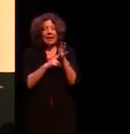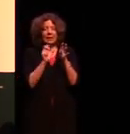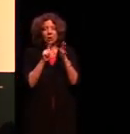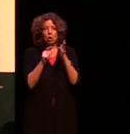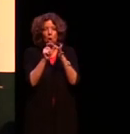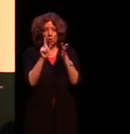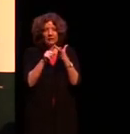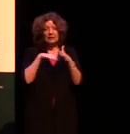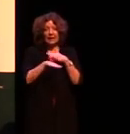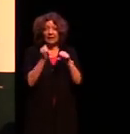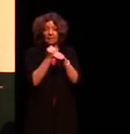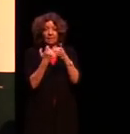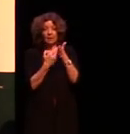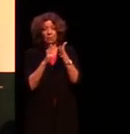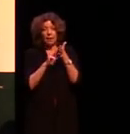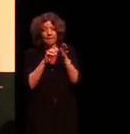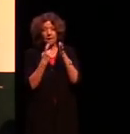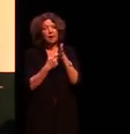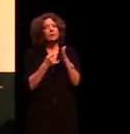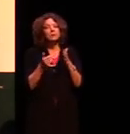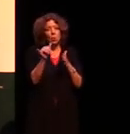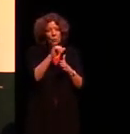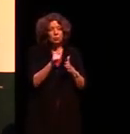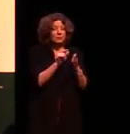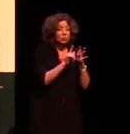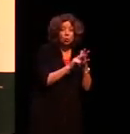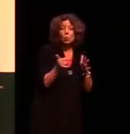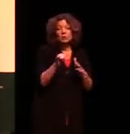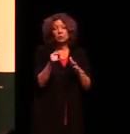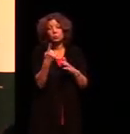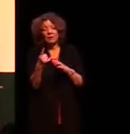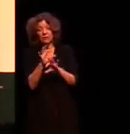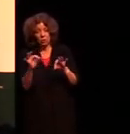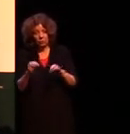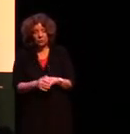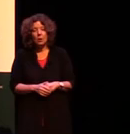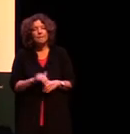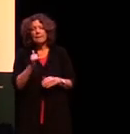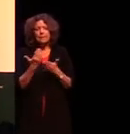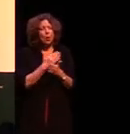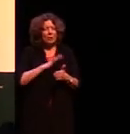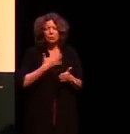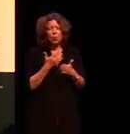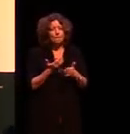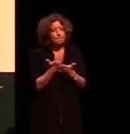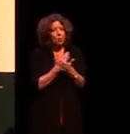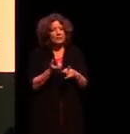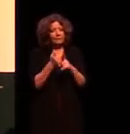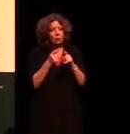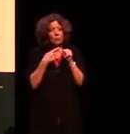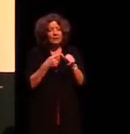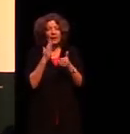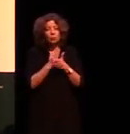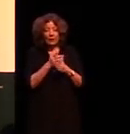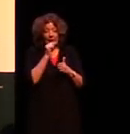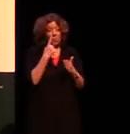that get encoded in the grammar which ones do which ones don't and even more interestingly or perhaps harder to answer is can